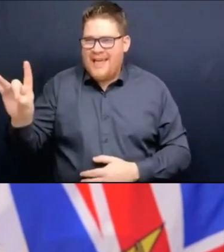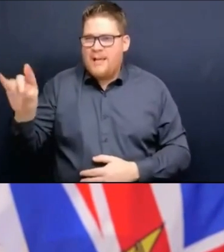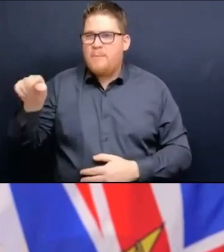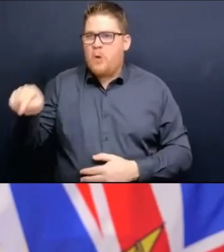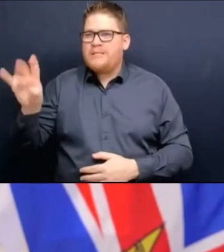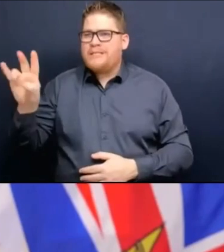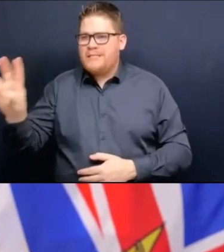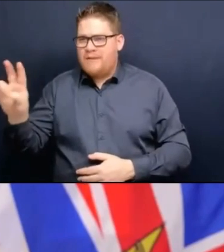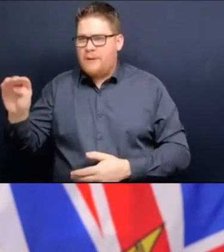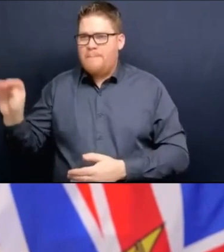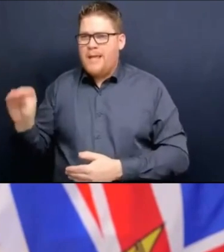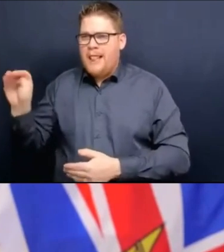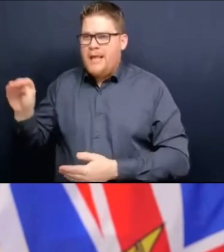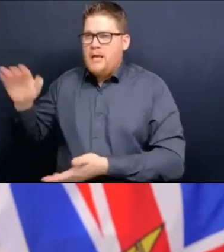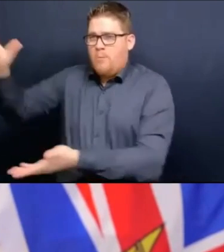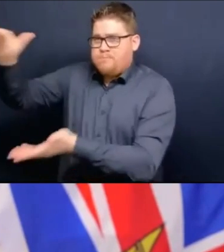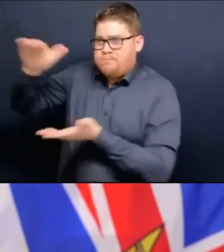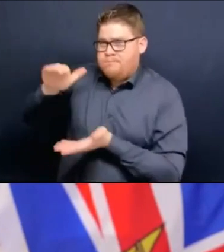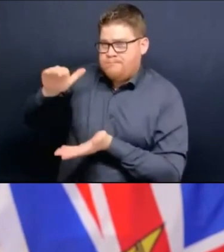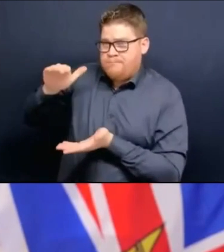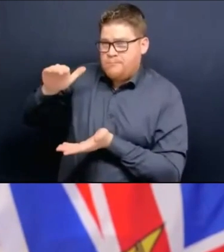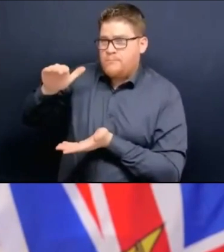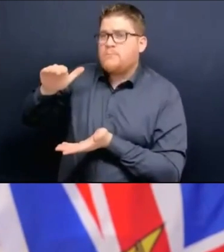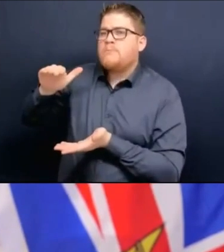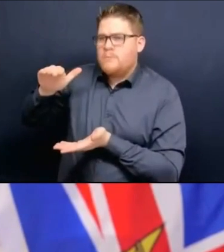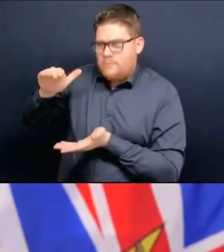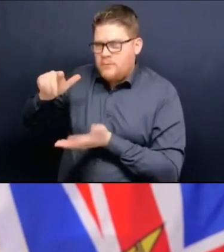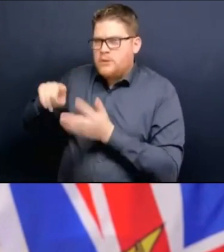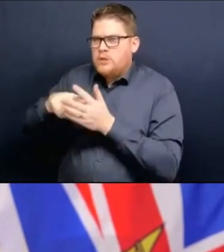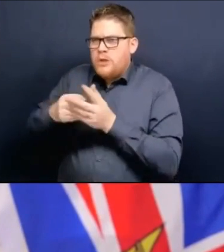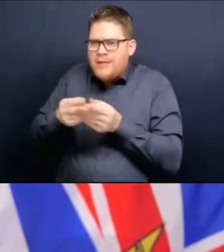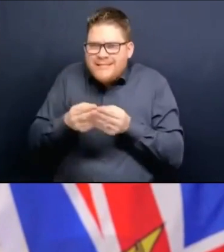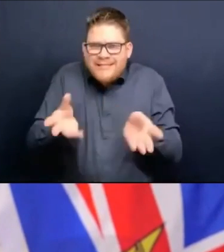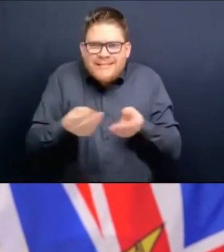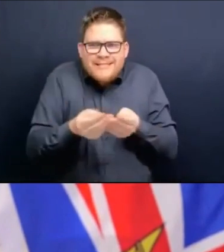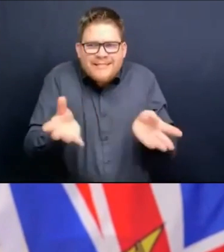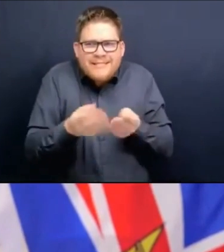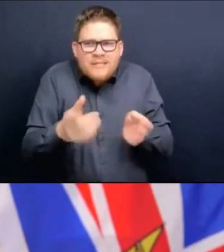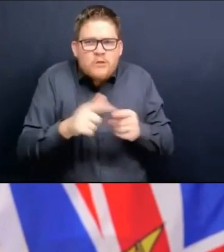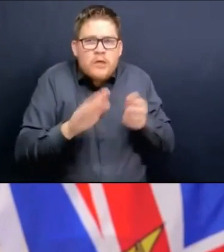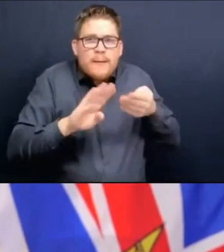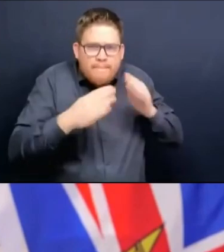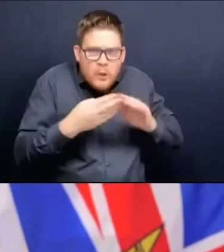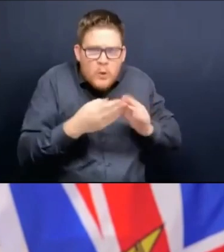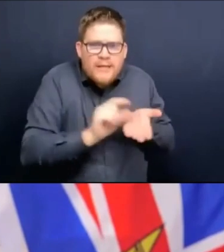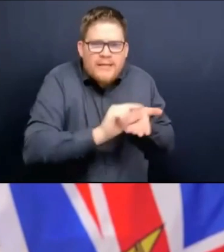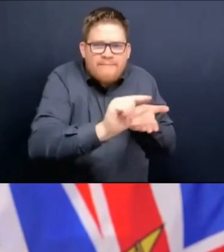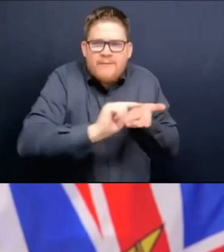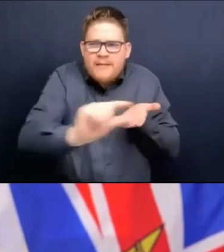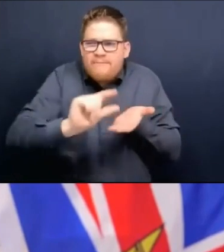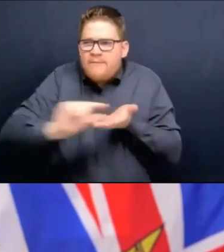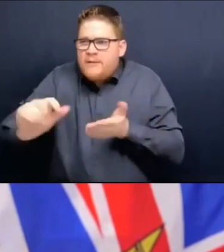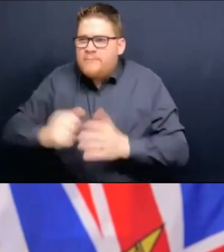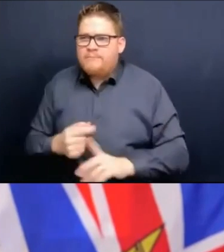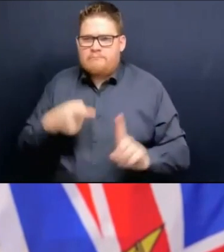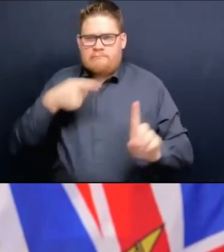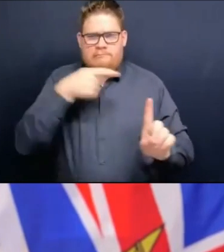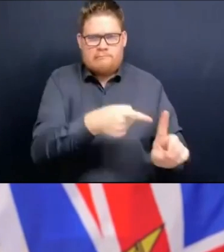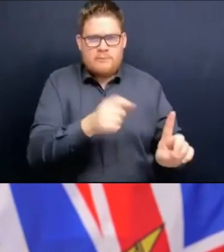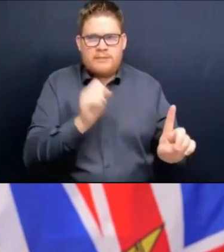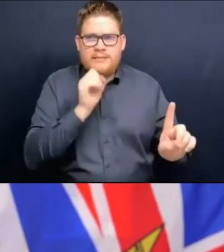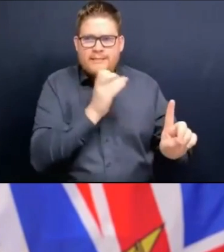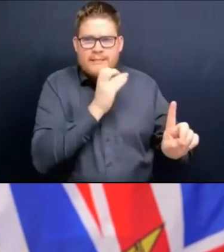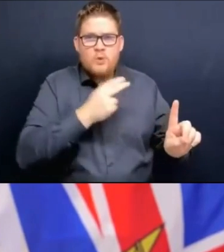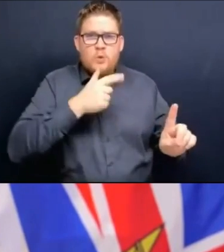at no cost to citizens to the broader community. We will begin with seniors carrying on our focus on